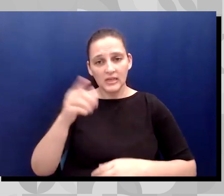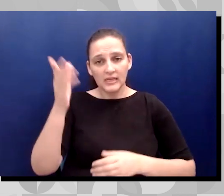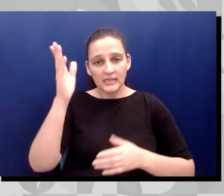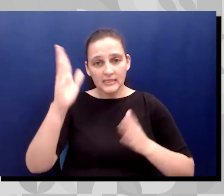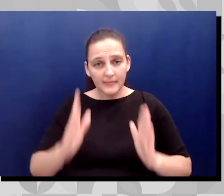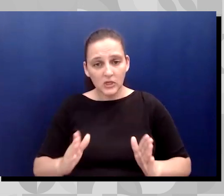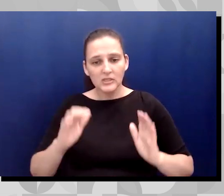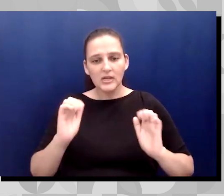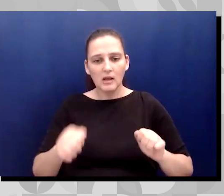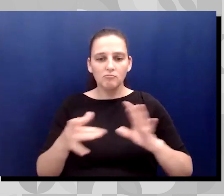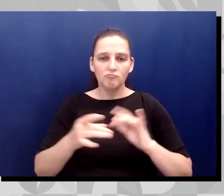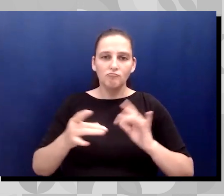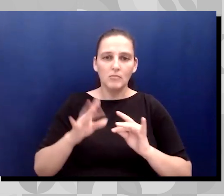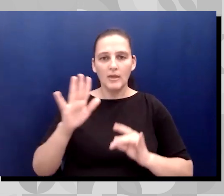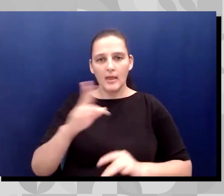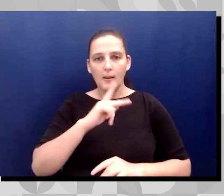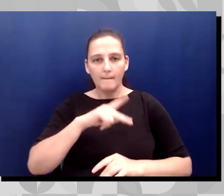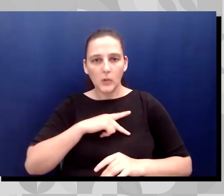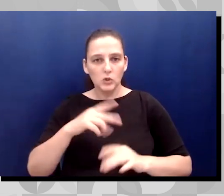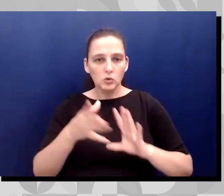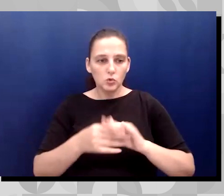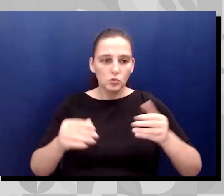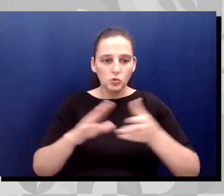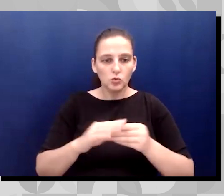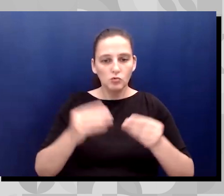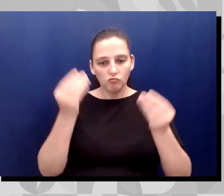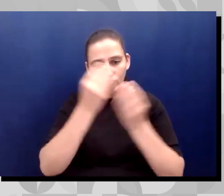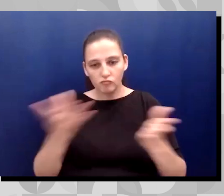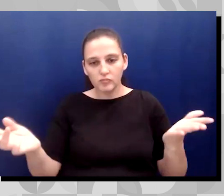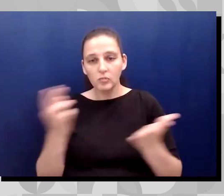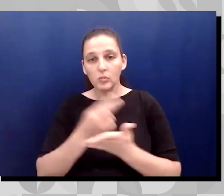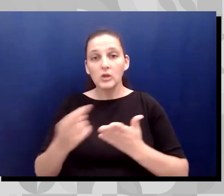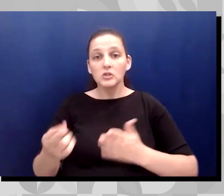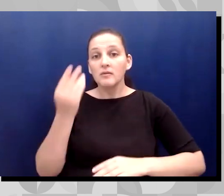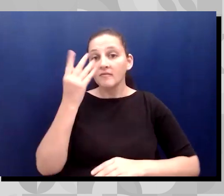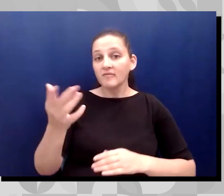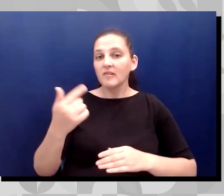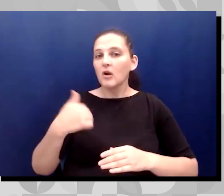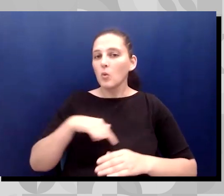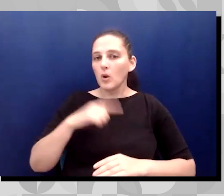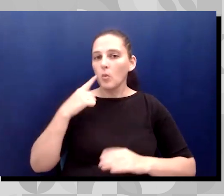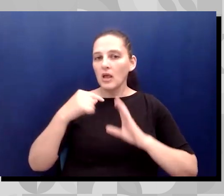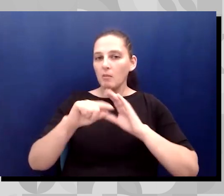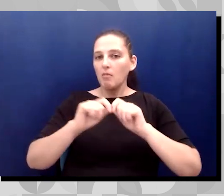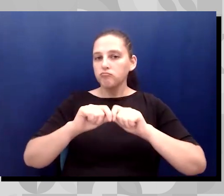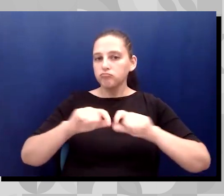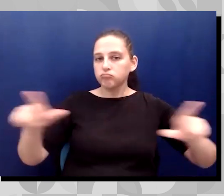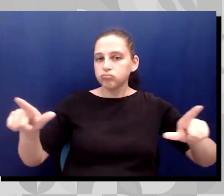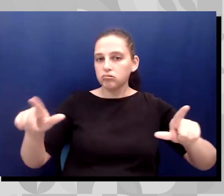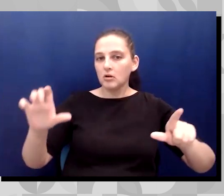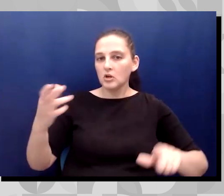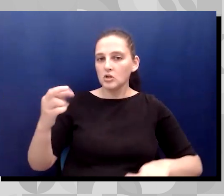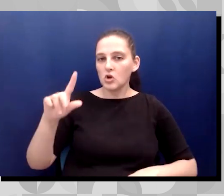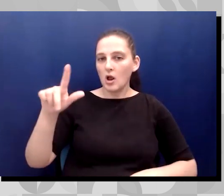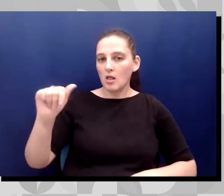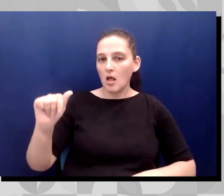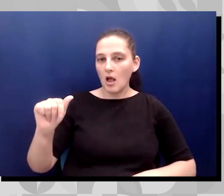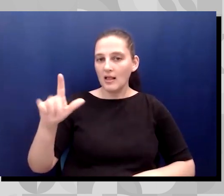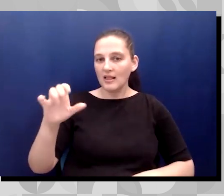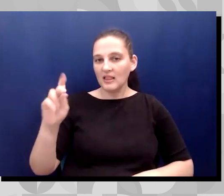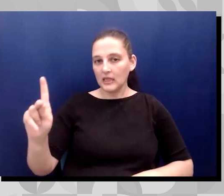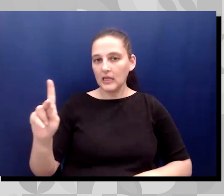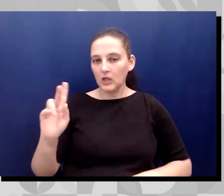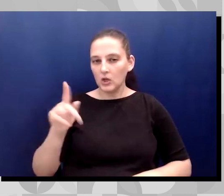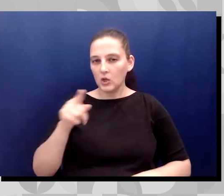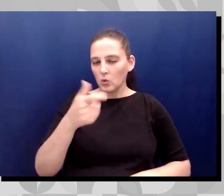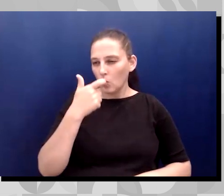stories and offer resources. We will be sending an email out later with the chat link to rewatch, uh, all of our speakers today,